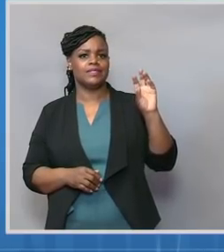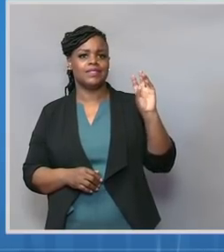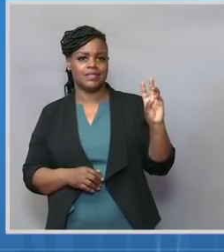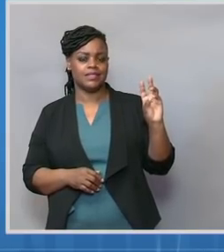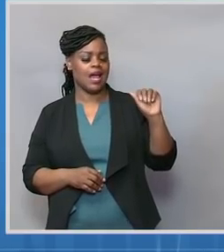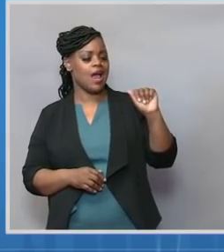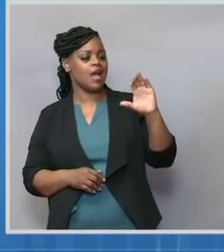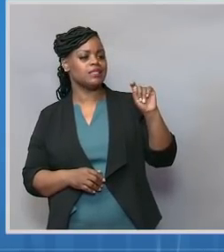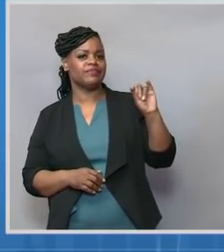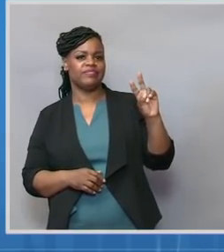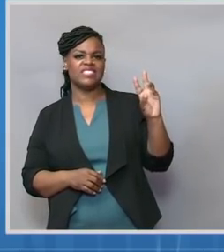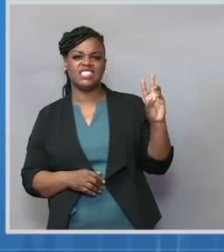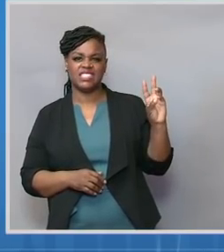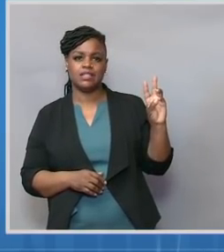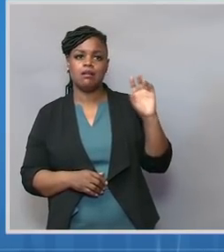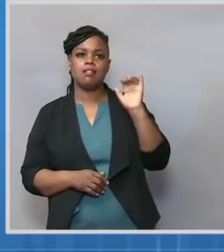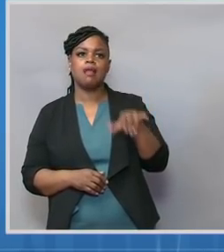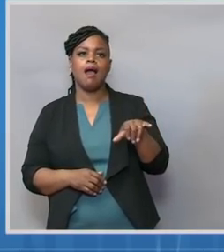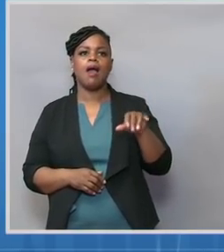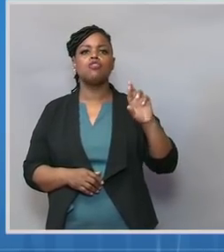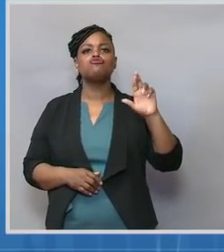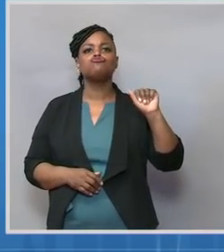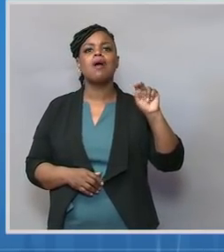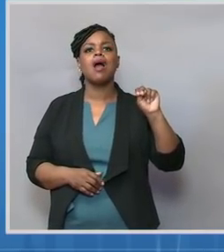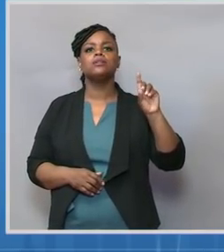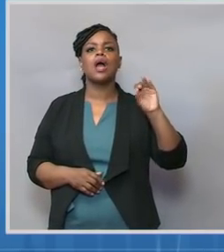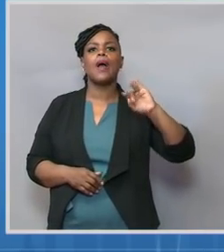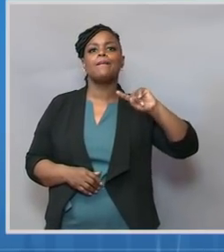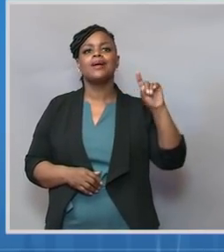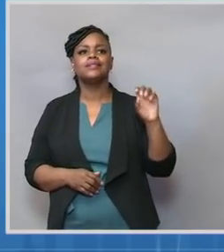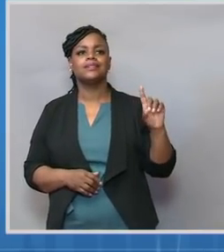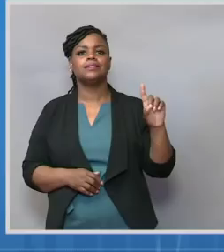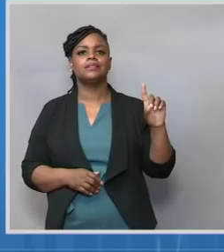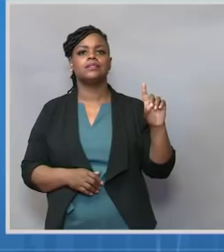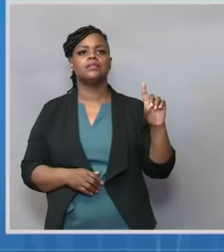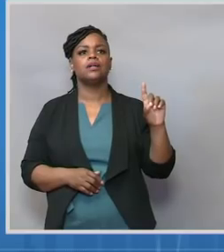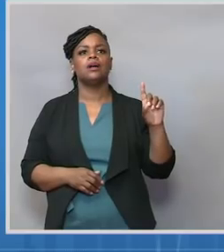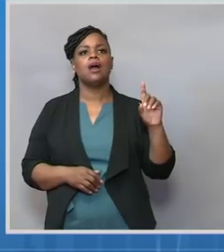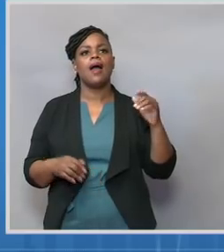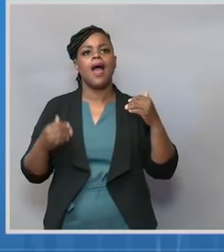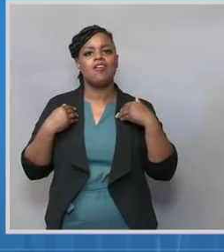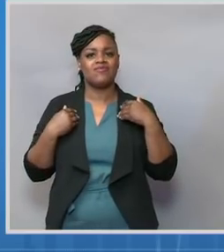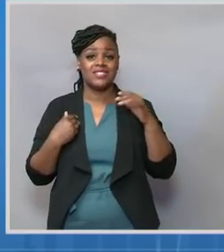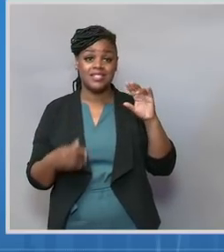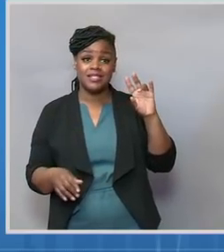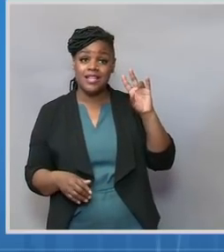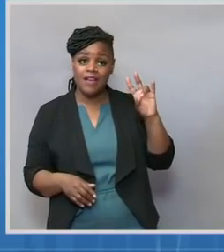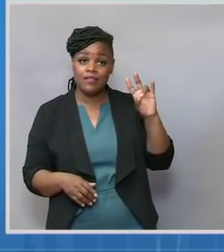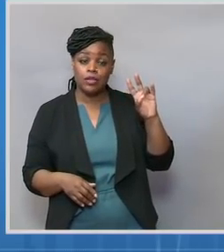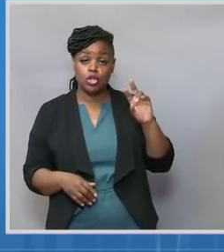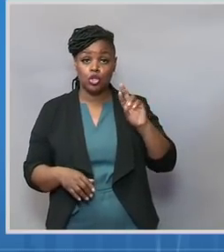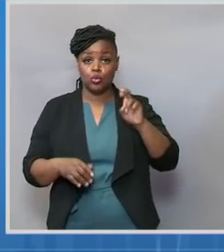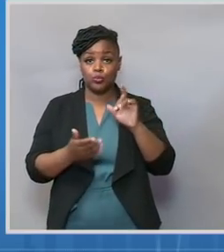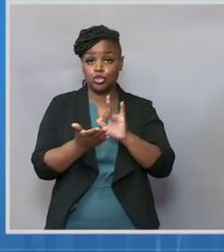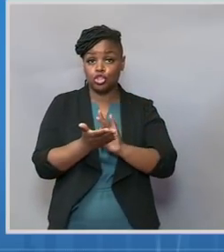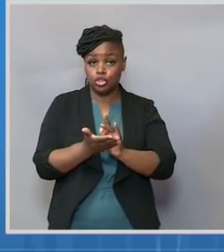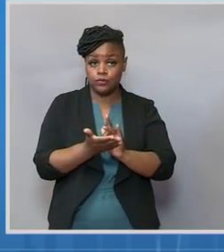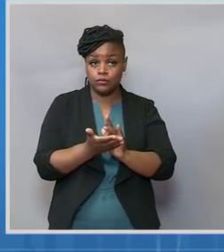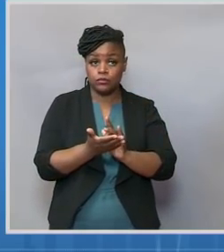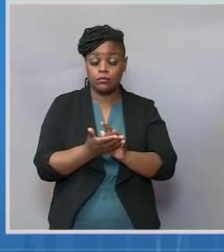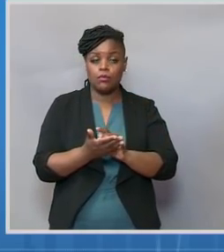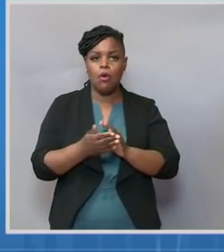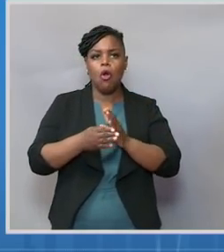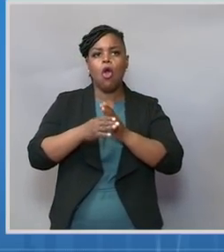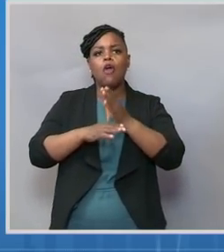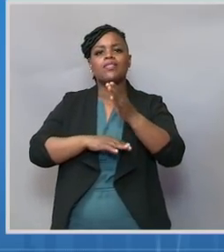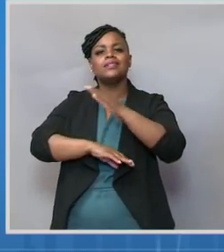that are looking at seven existing prescription and over-the-counter medications that participants will self